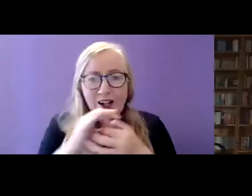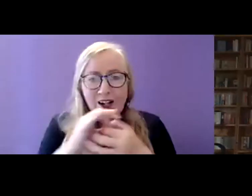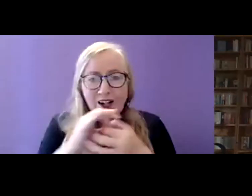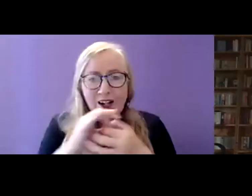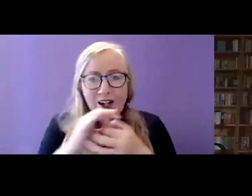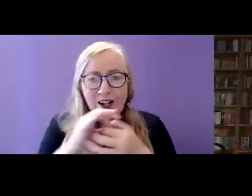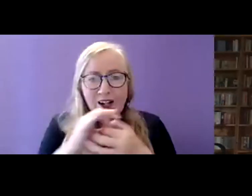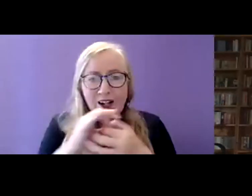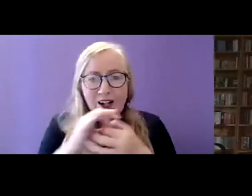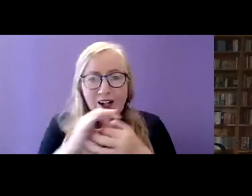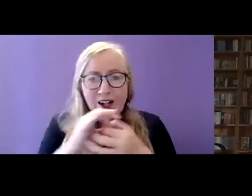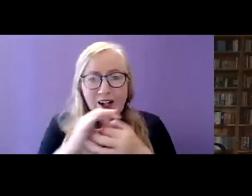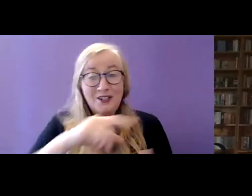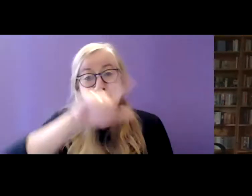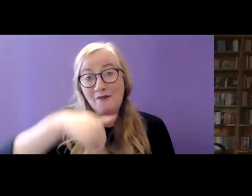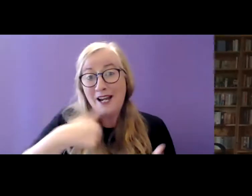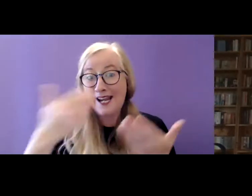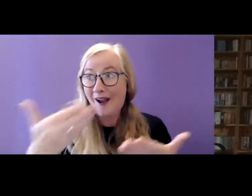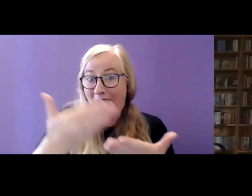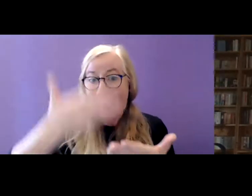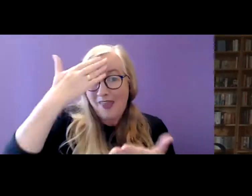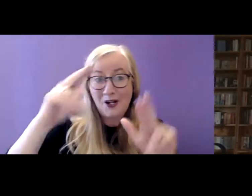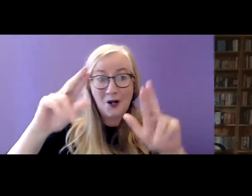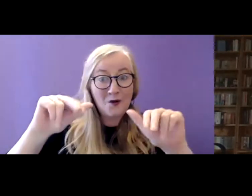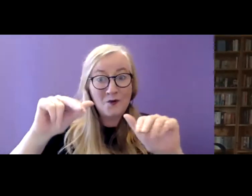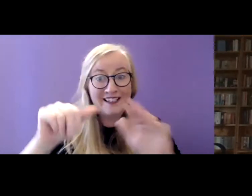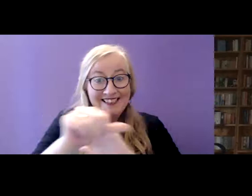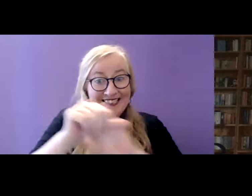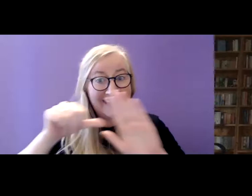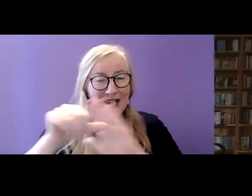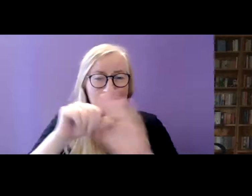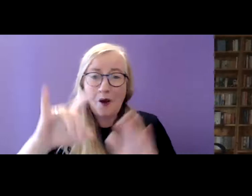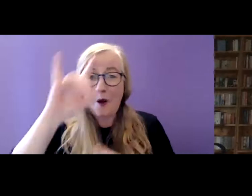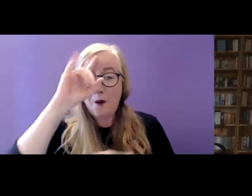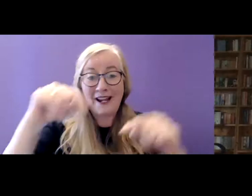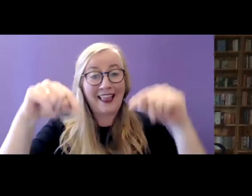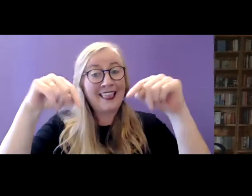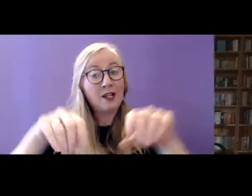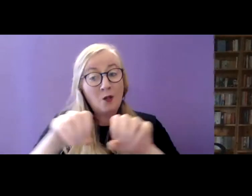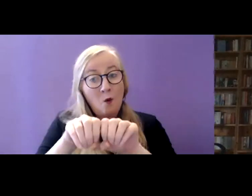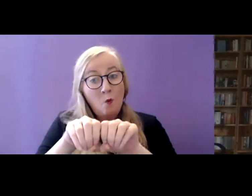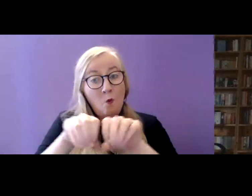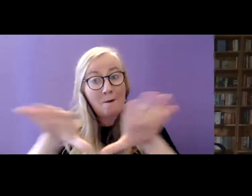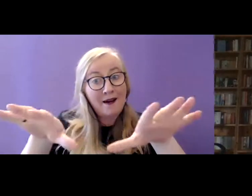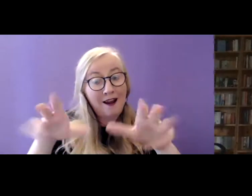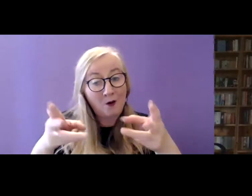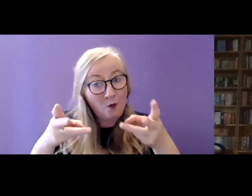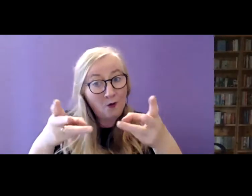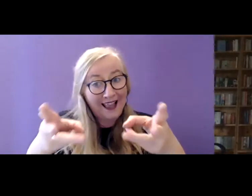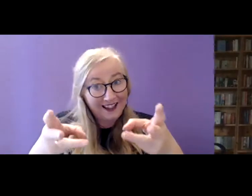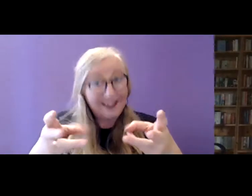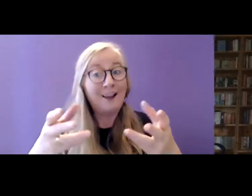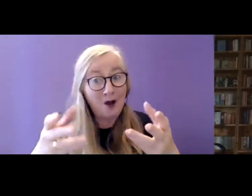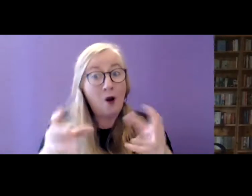think we're all finding we're learning new skills in these days and hopefully you will find this webinar format just as